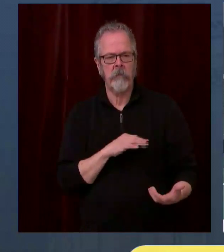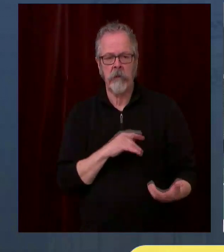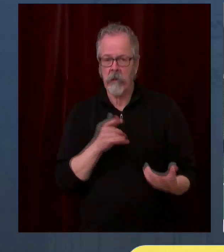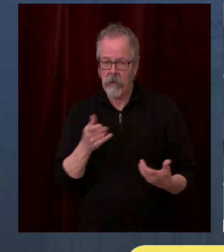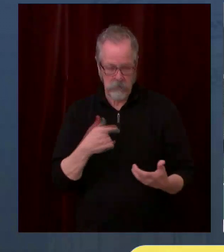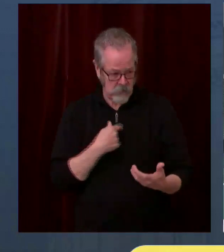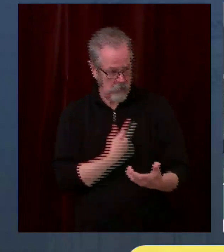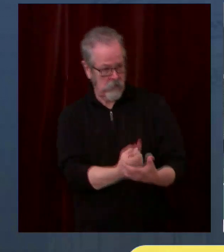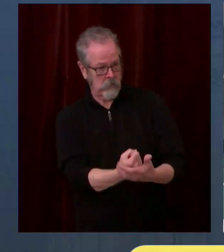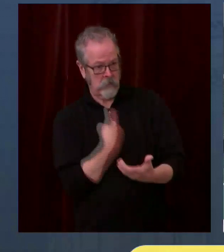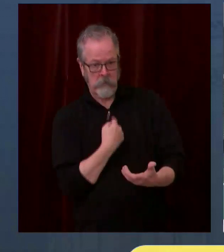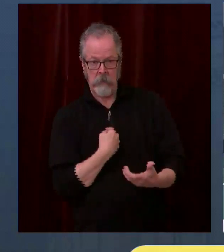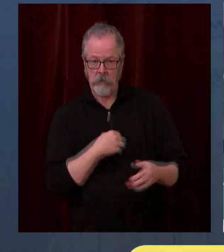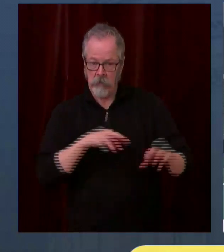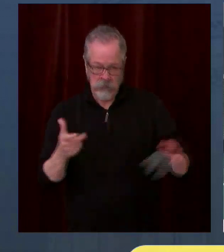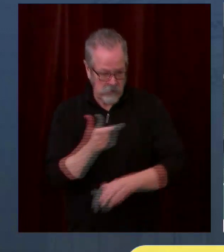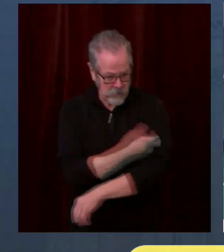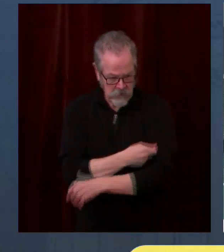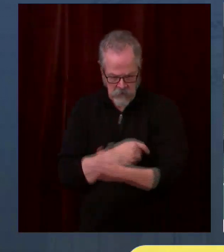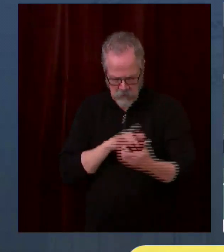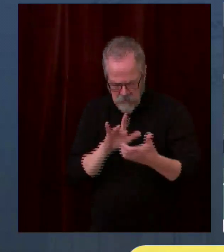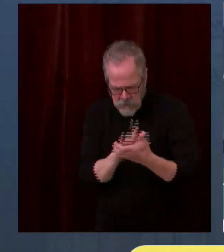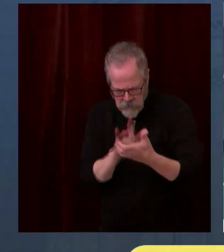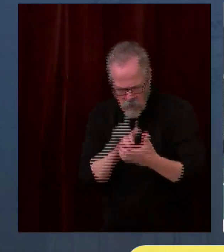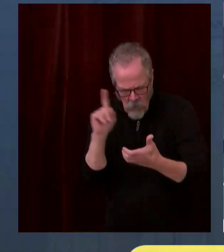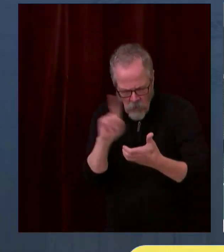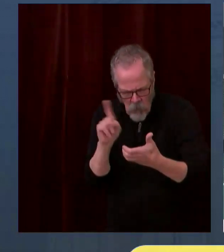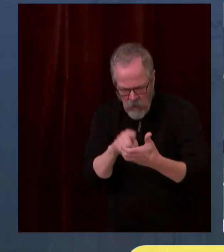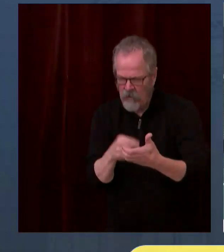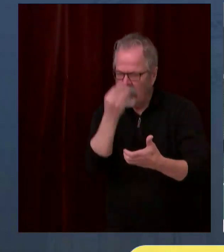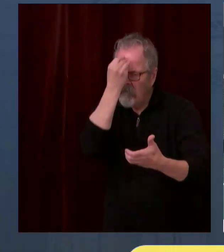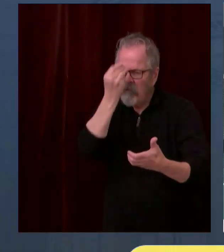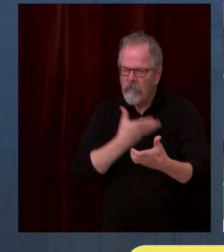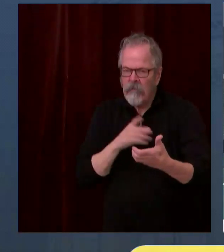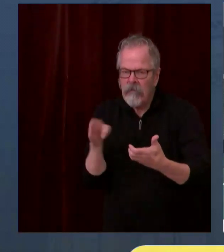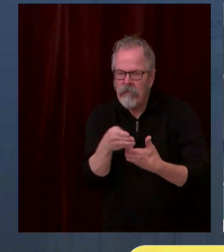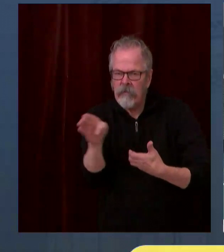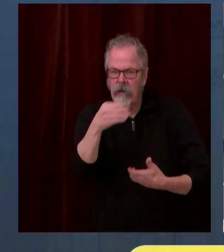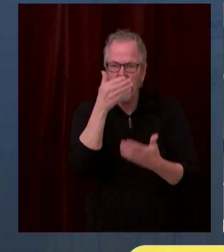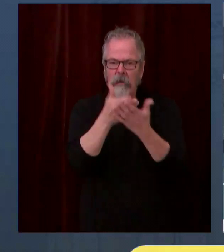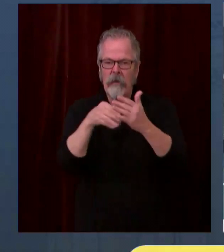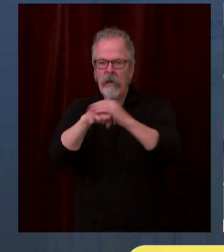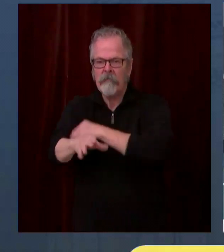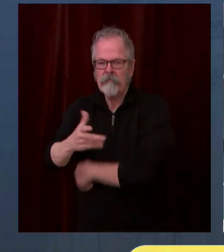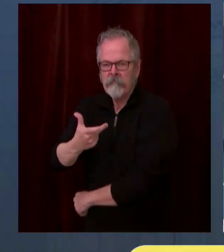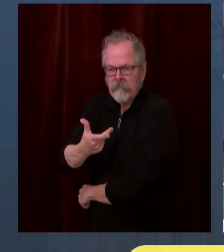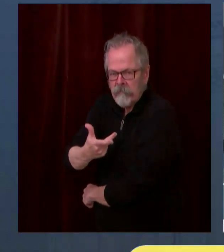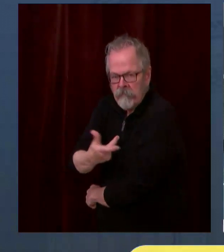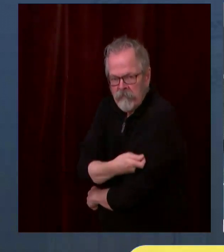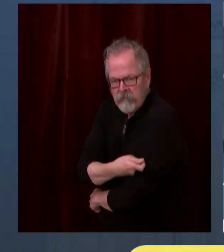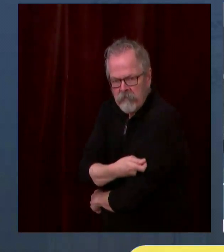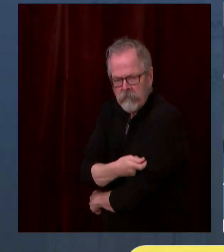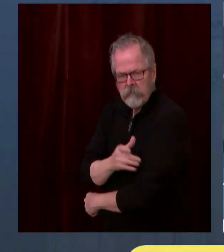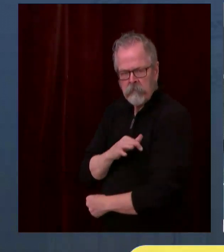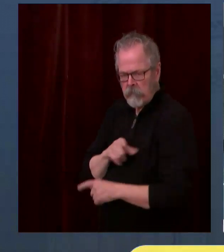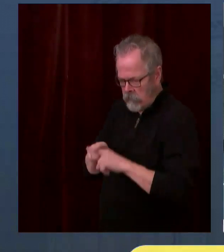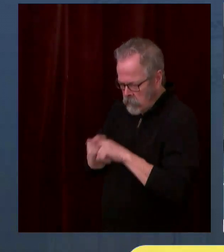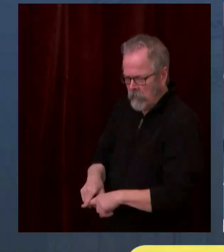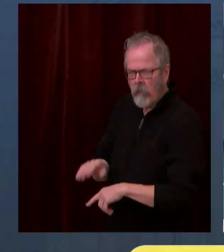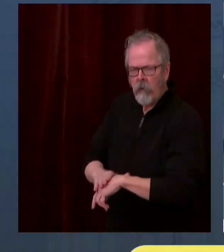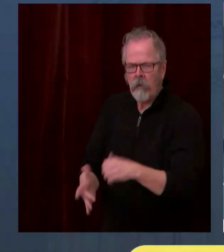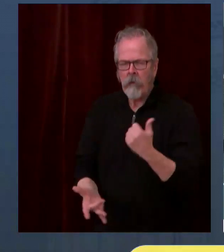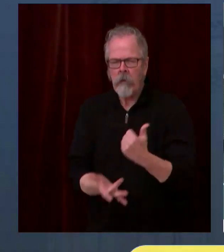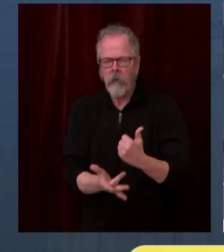your vaccination records updated, everything depends to some degree on technology. So as a company, we at Microsoft